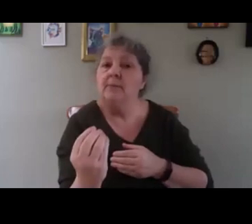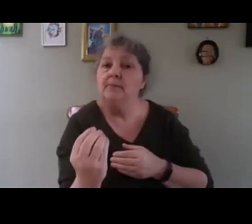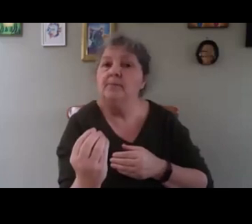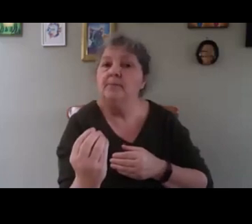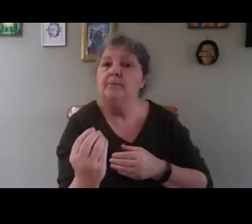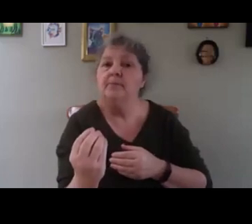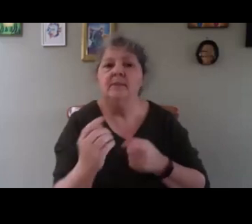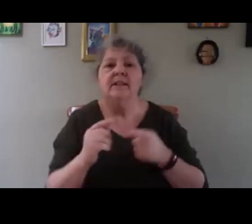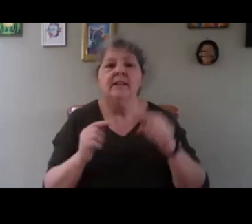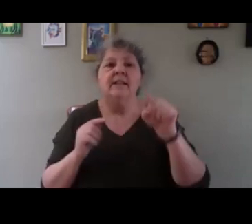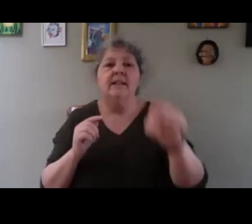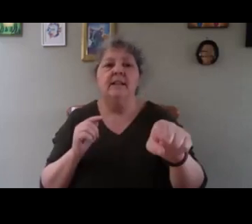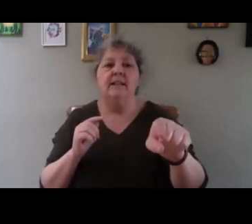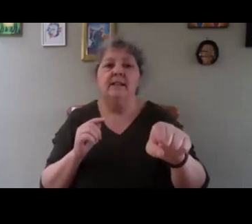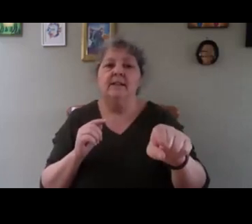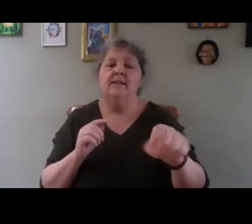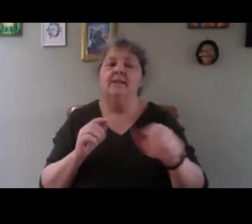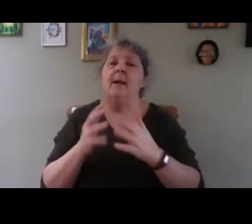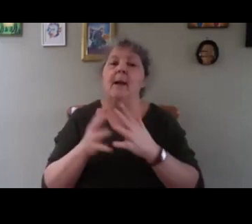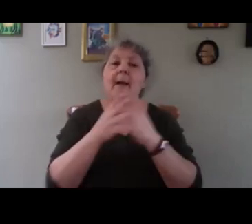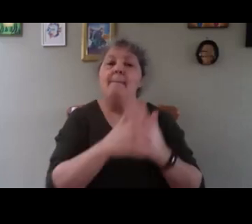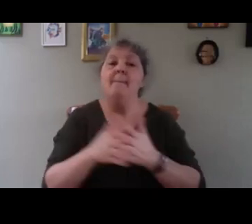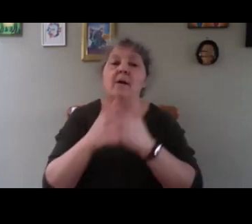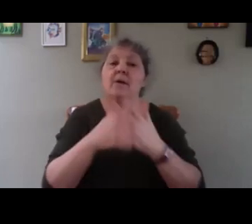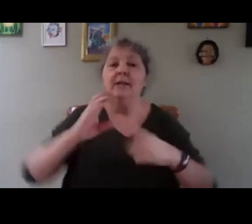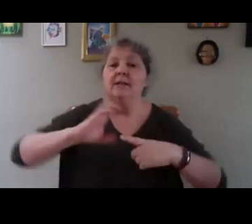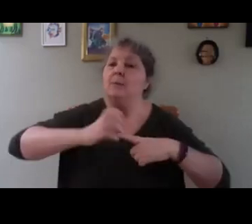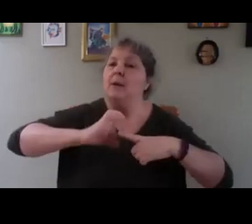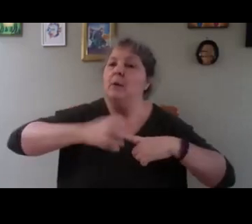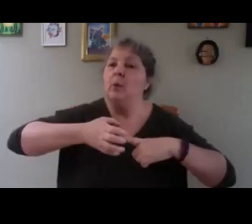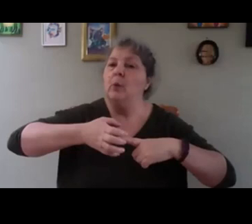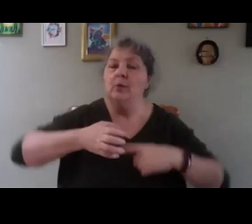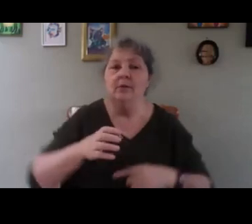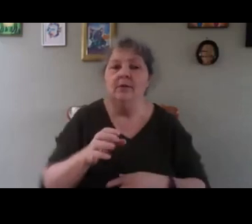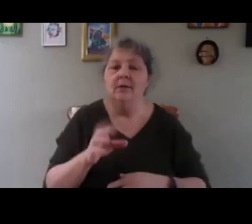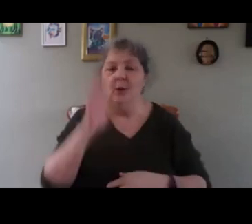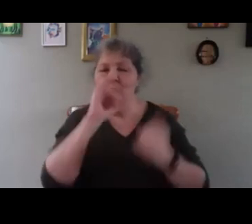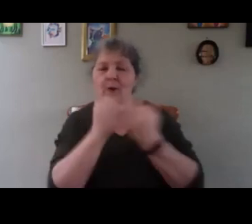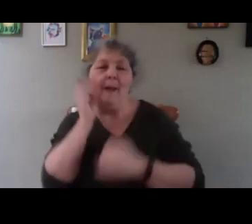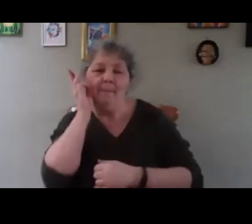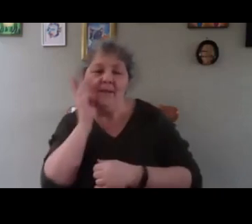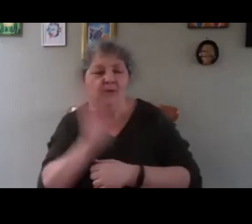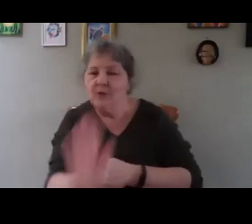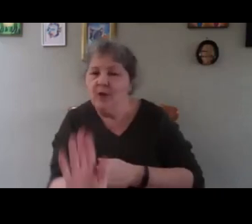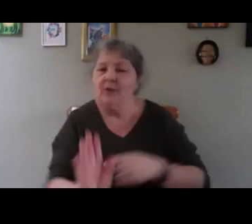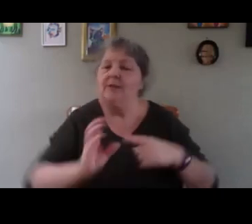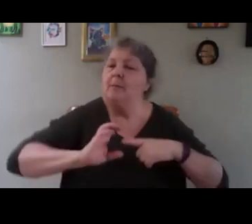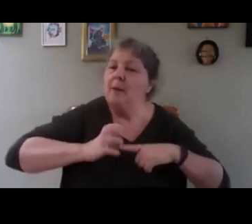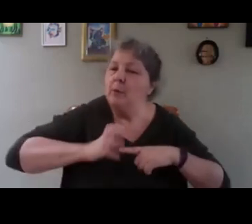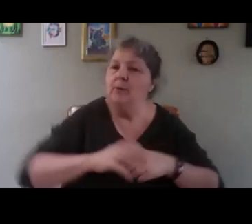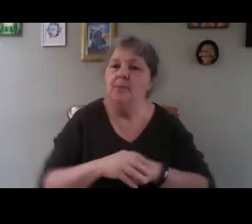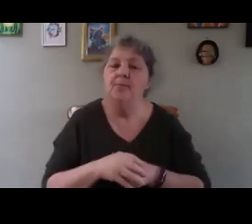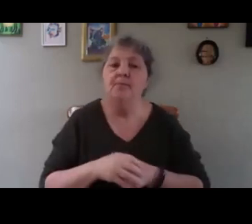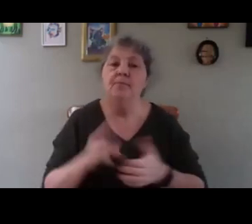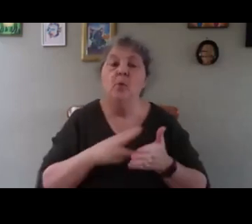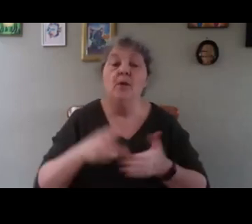This is an American tomato. It's not a peach. Lucid gem. It's a very nice one. But when